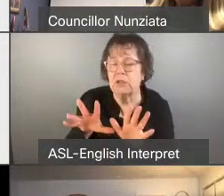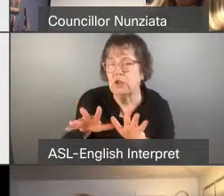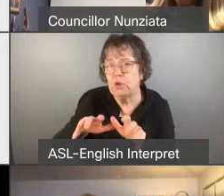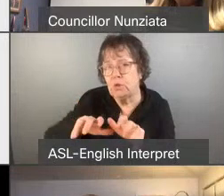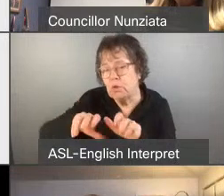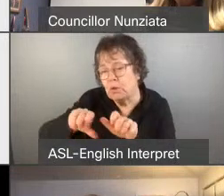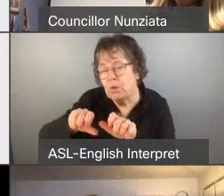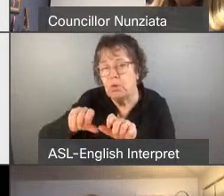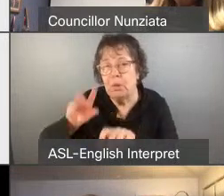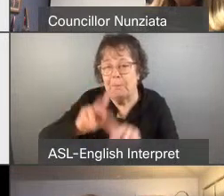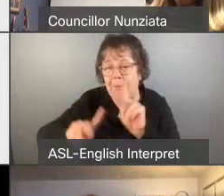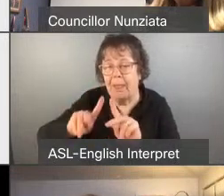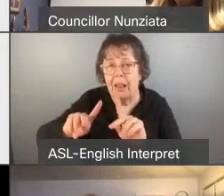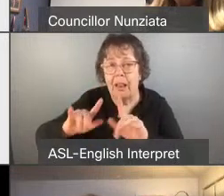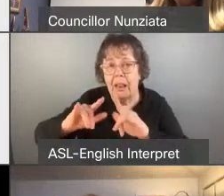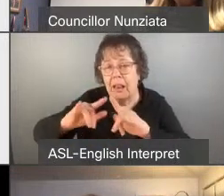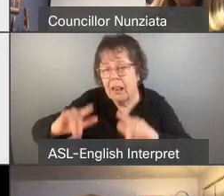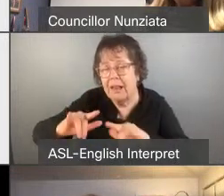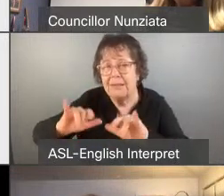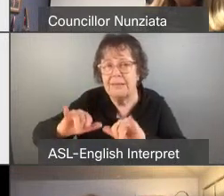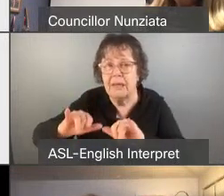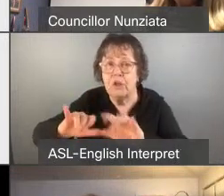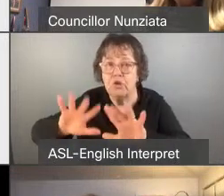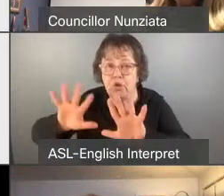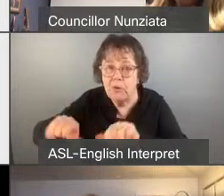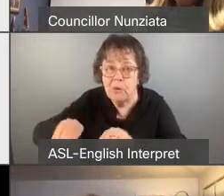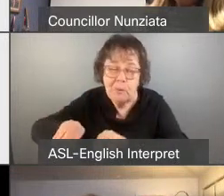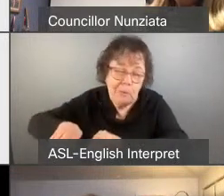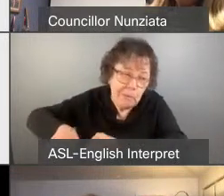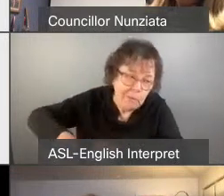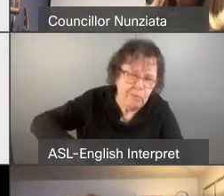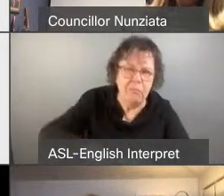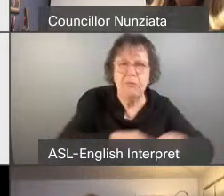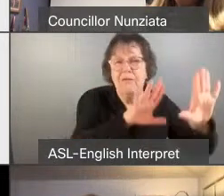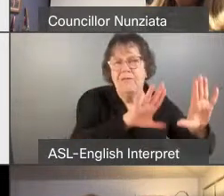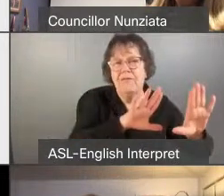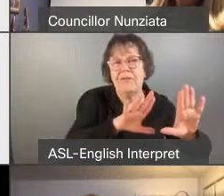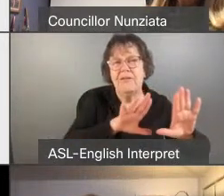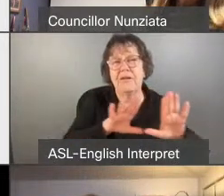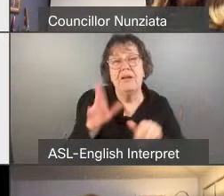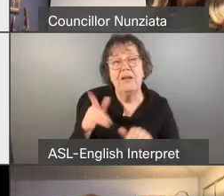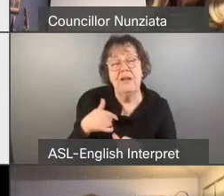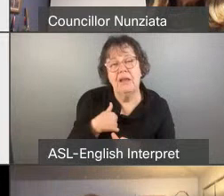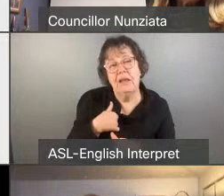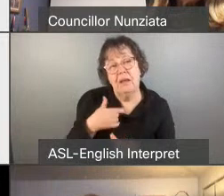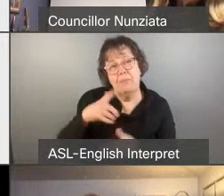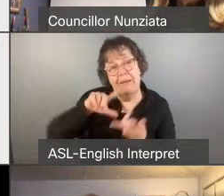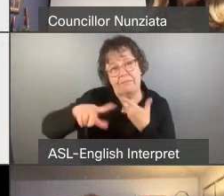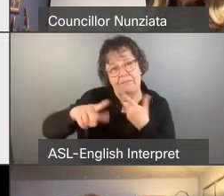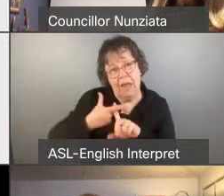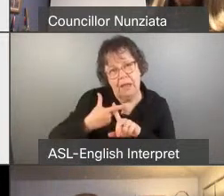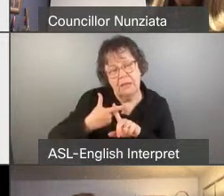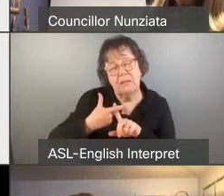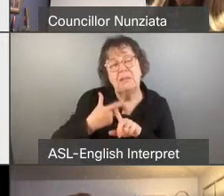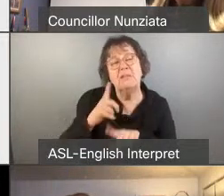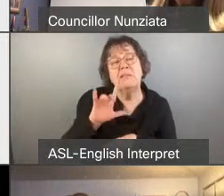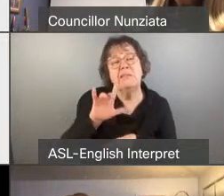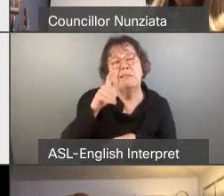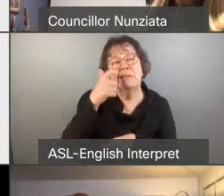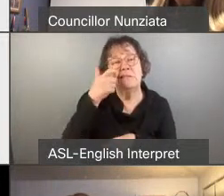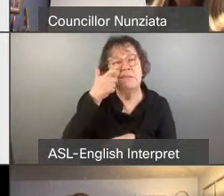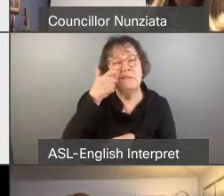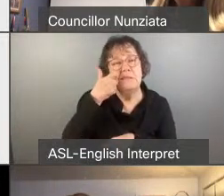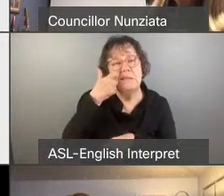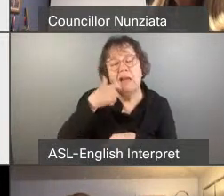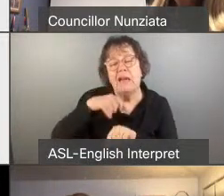It would cost a whole lot less to simply house people. My friend Kala was concussed at the hands of the police during one of the encampment clearings.